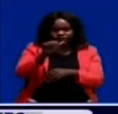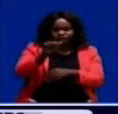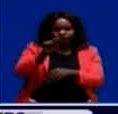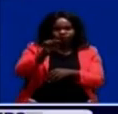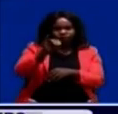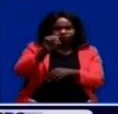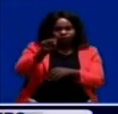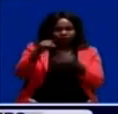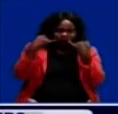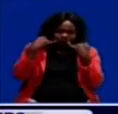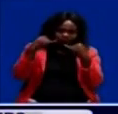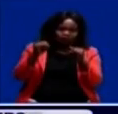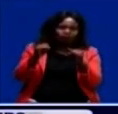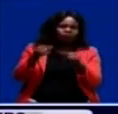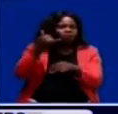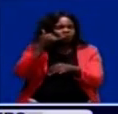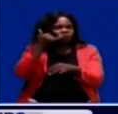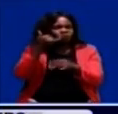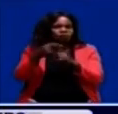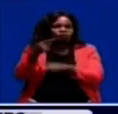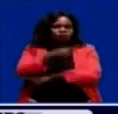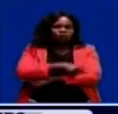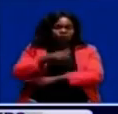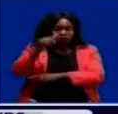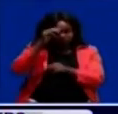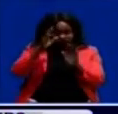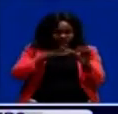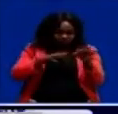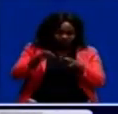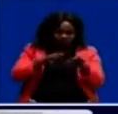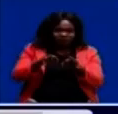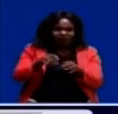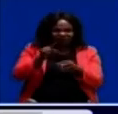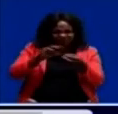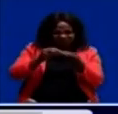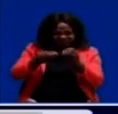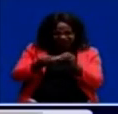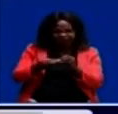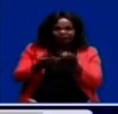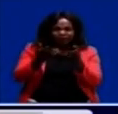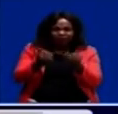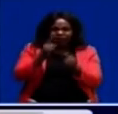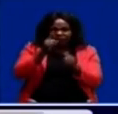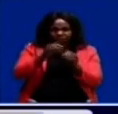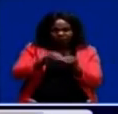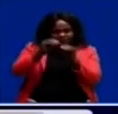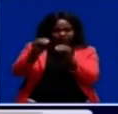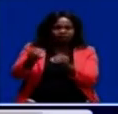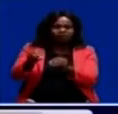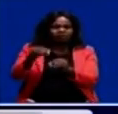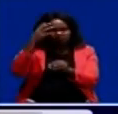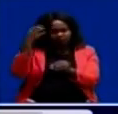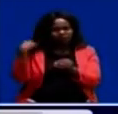in a telephone interview in Lusaka today. The minister explained that the recommended ratio is about one extension officer to